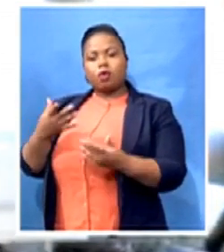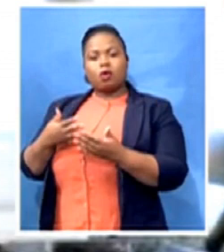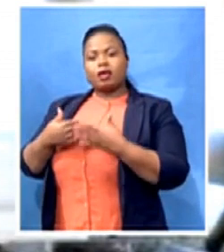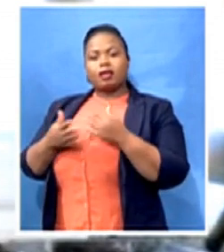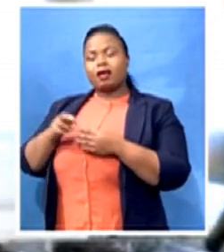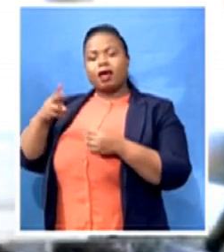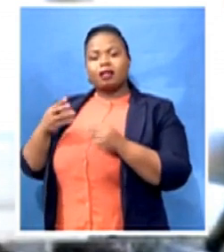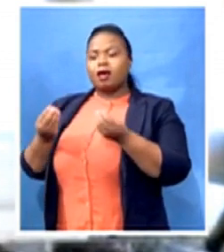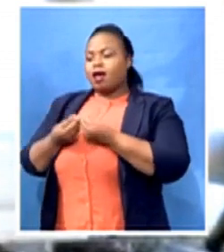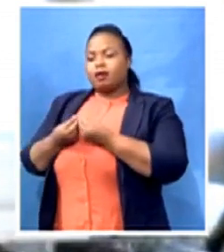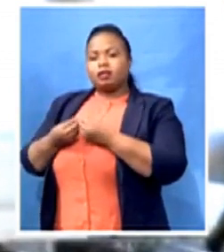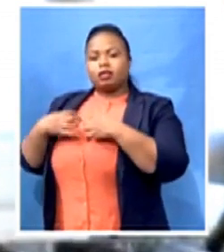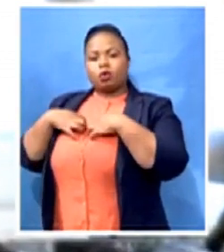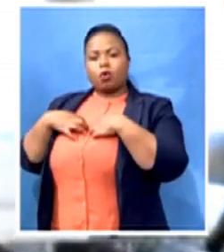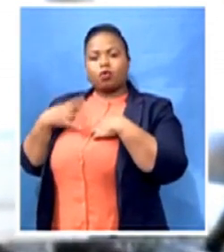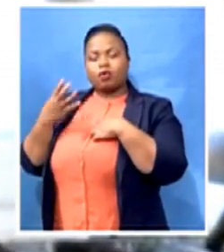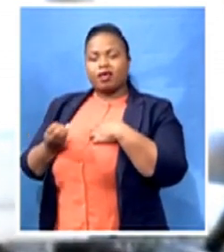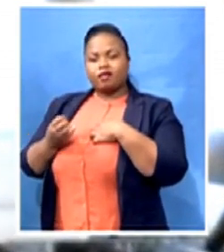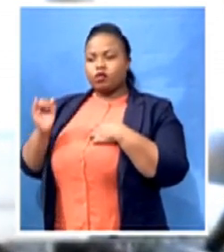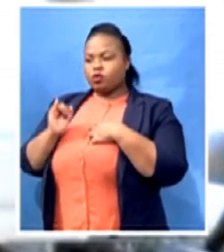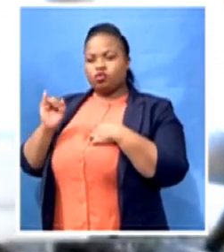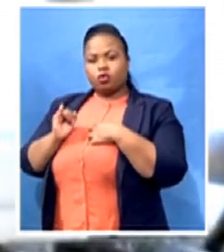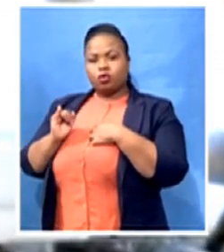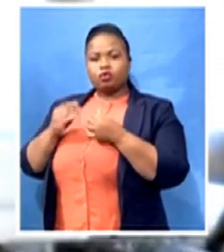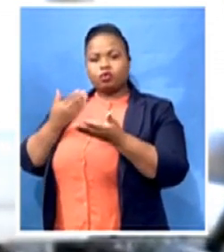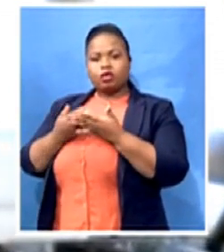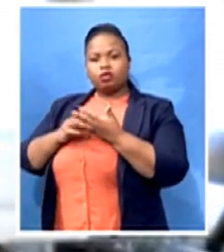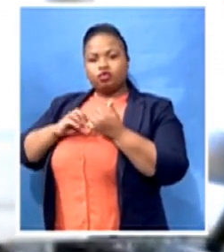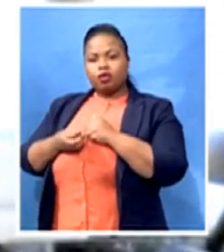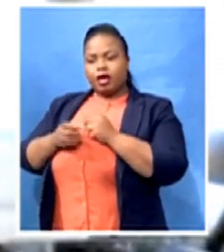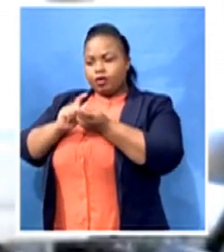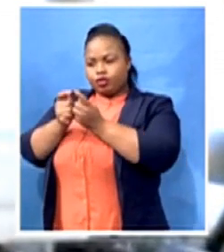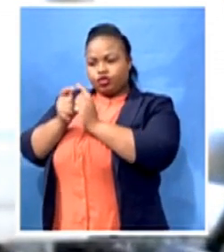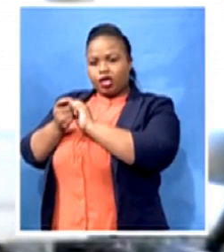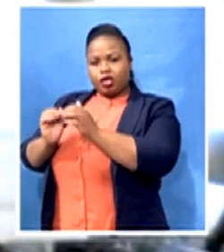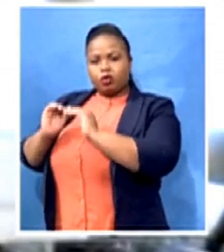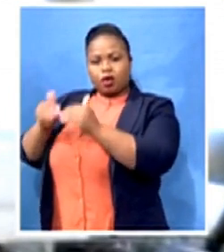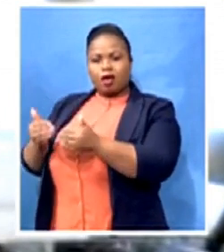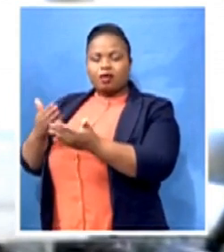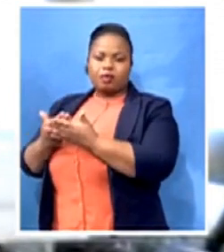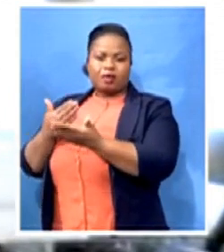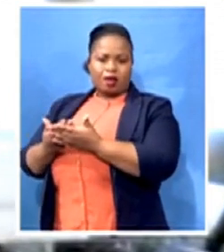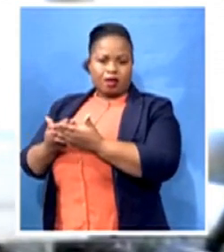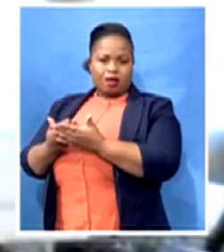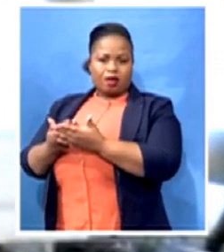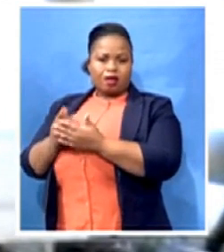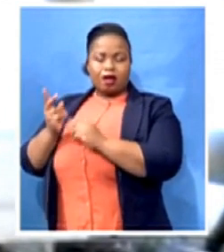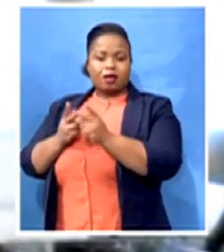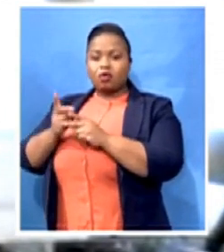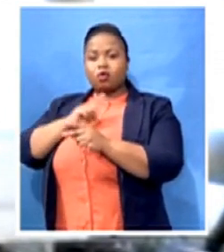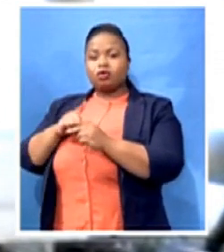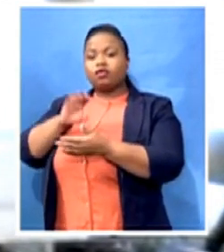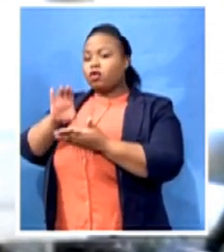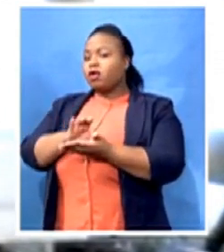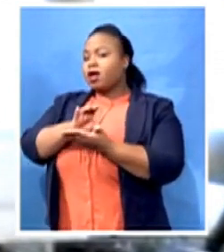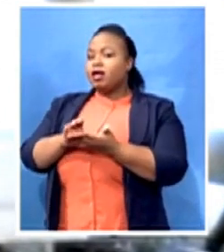So, I mean, the effects are just catastrophic. So it's important that instead of cancelling cover, you really look at